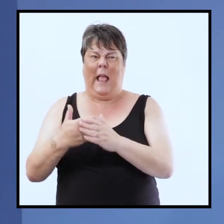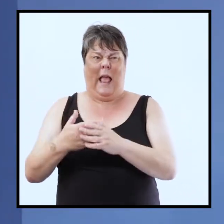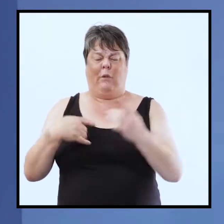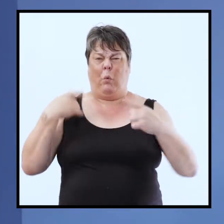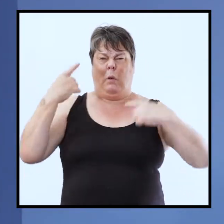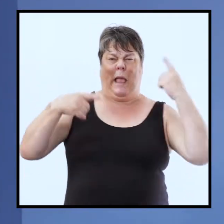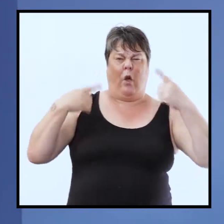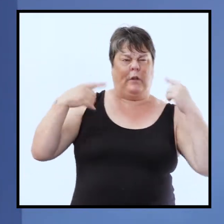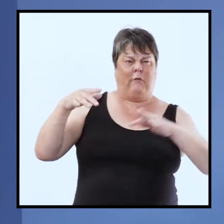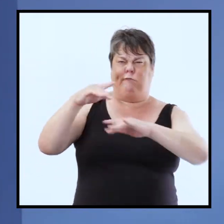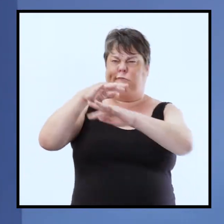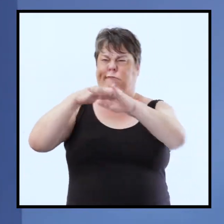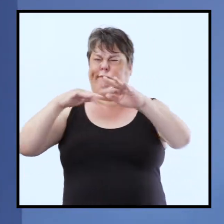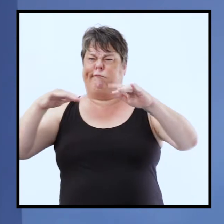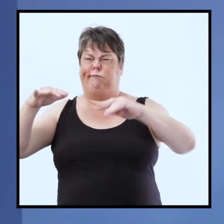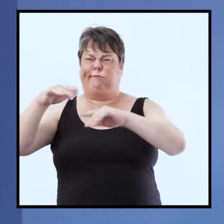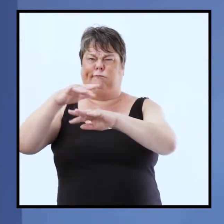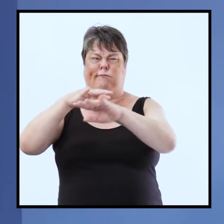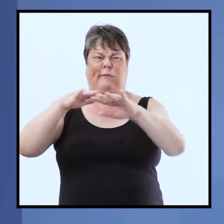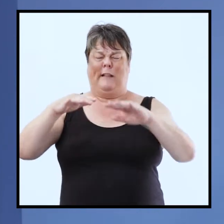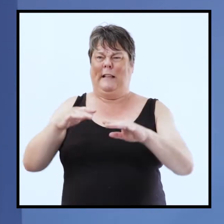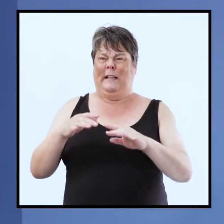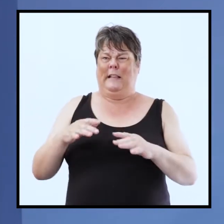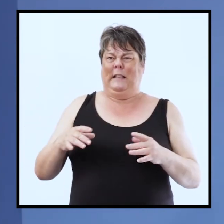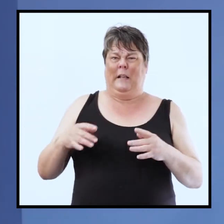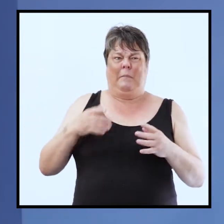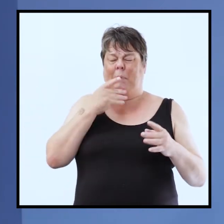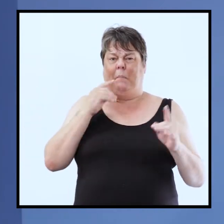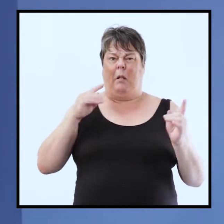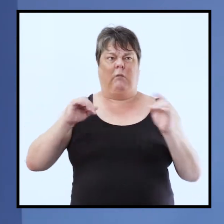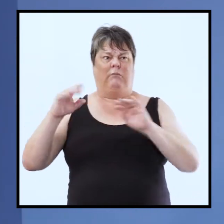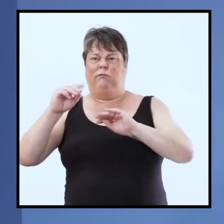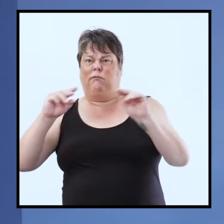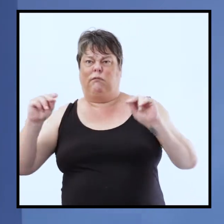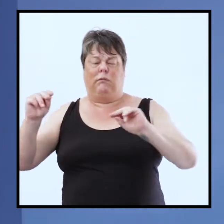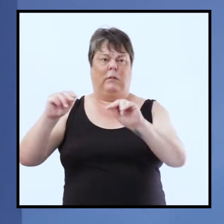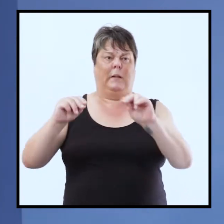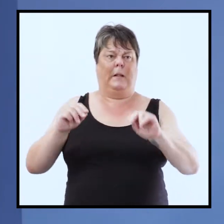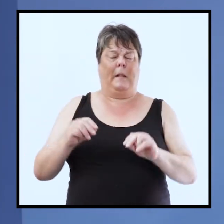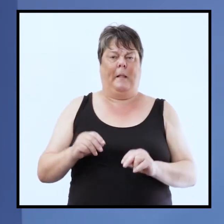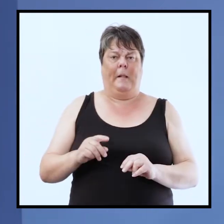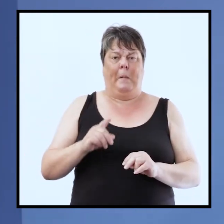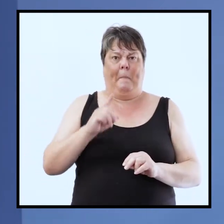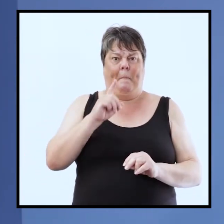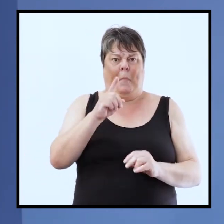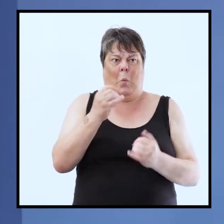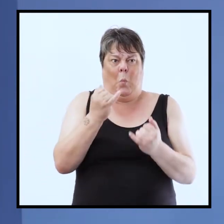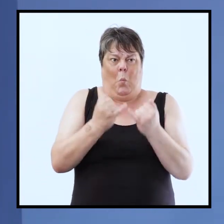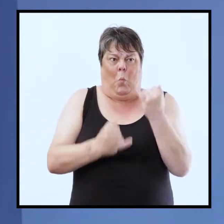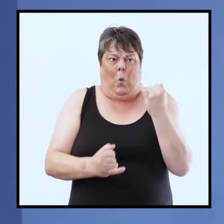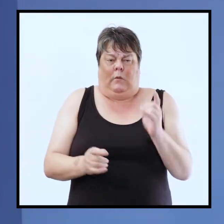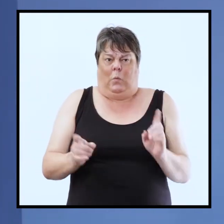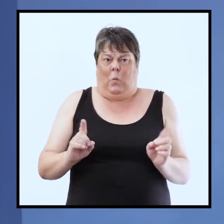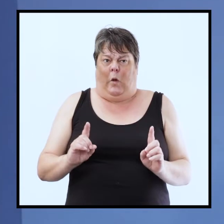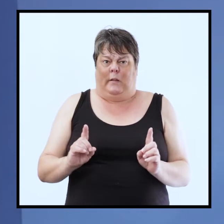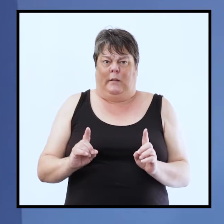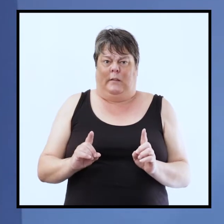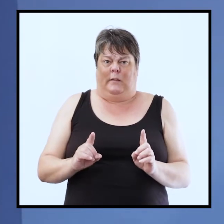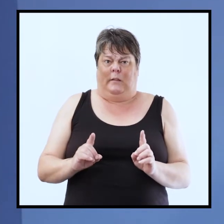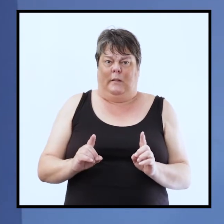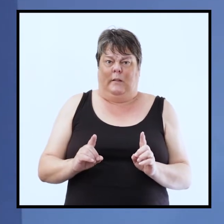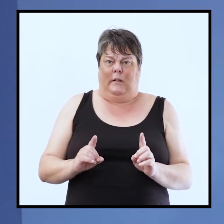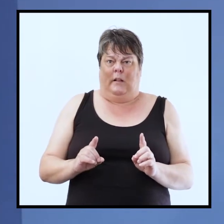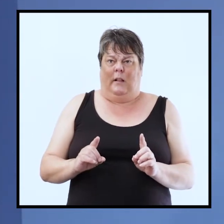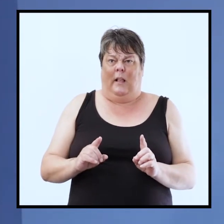chaotic and you can imagine him i was getting a bit it's getting a bit messy and i was getting a bit chaotic but worse than that this is the issue it has